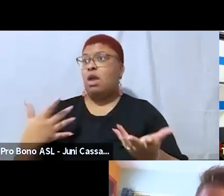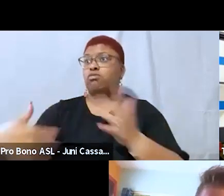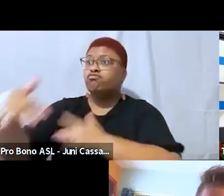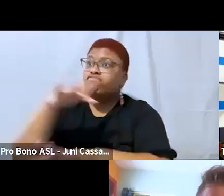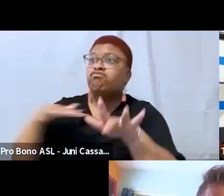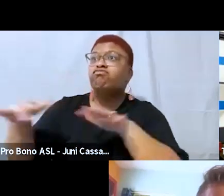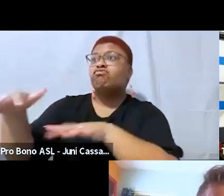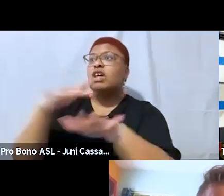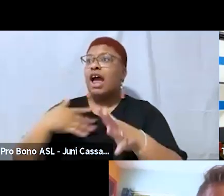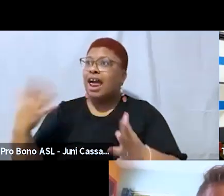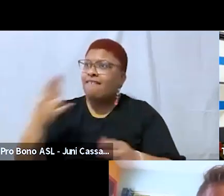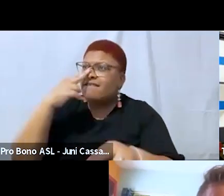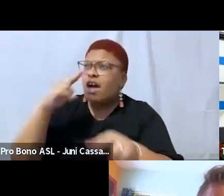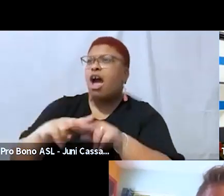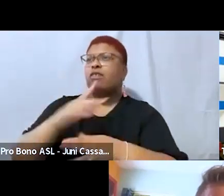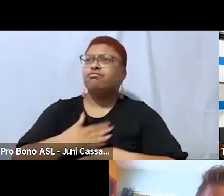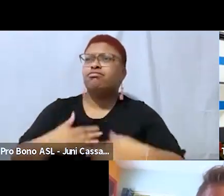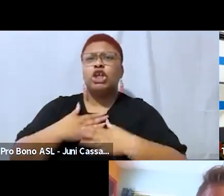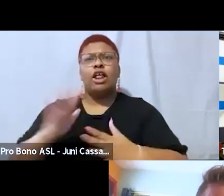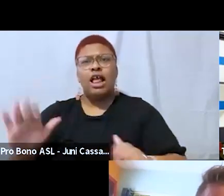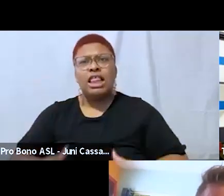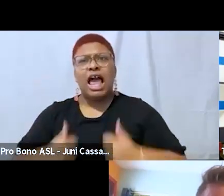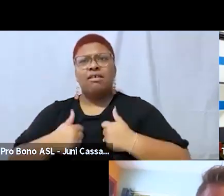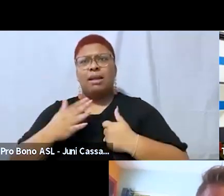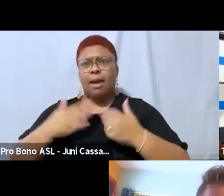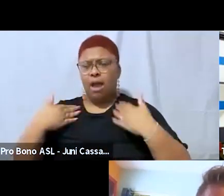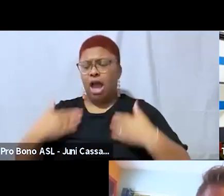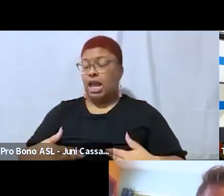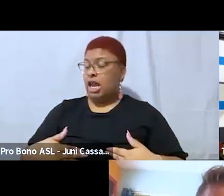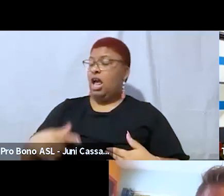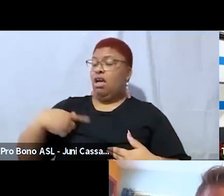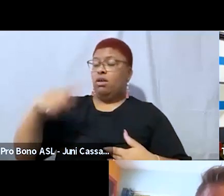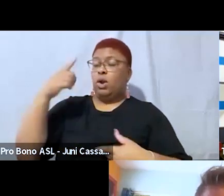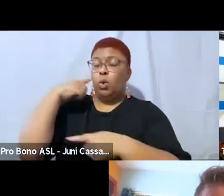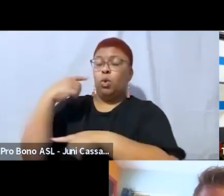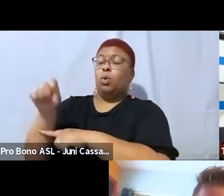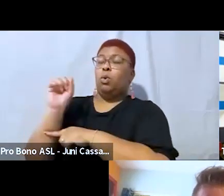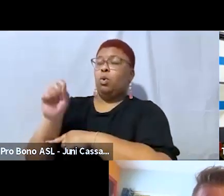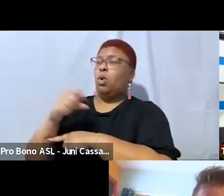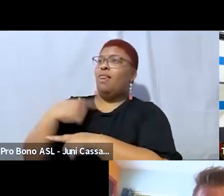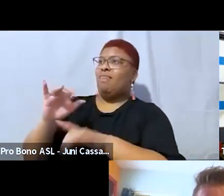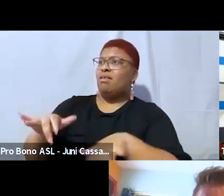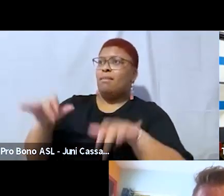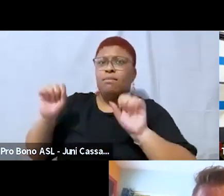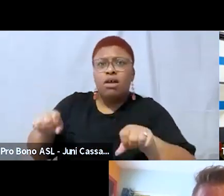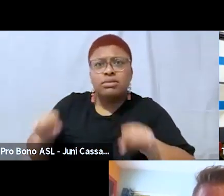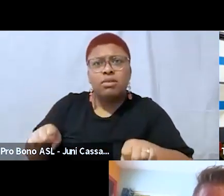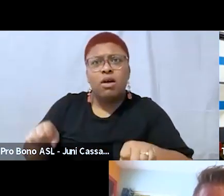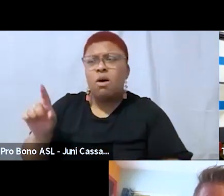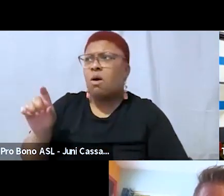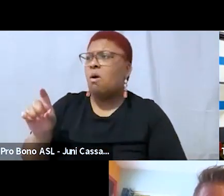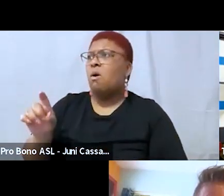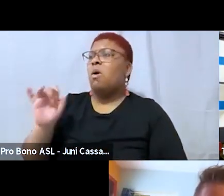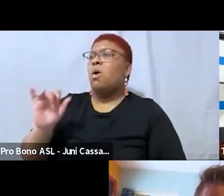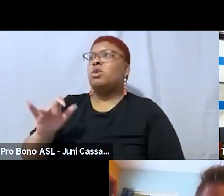living life in a body like mine and it just blew my mind that it was possible and so it was like coming into a whole new